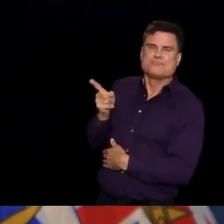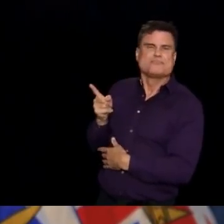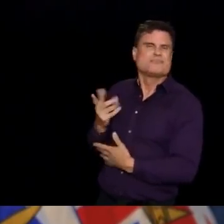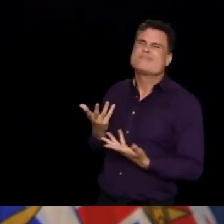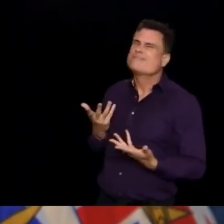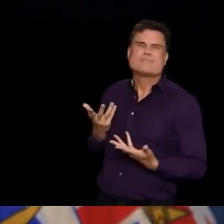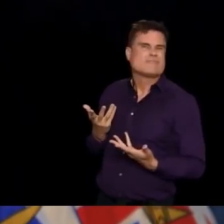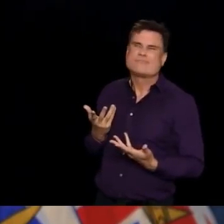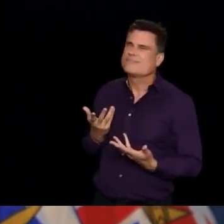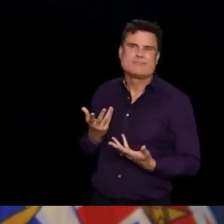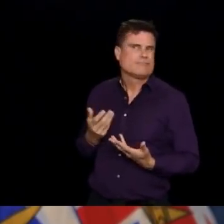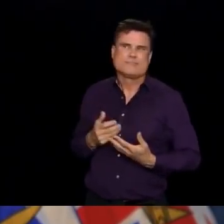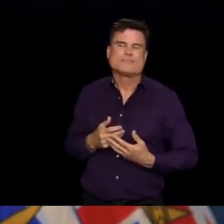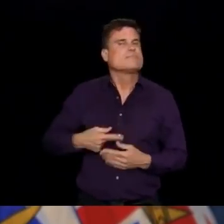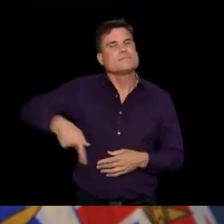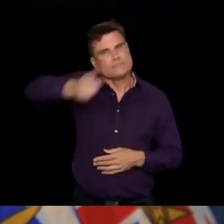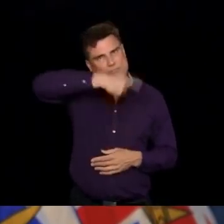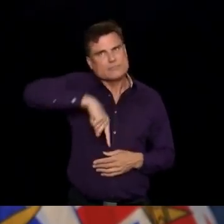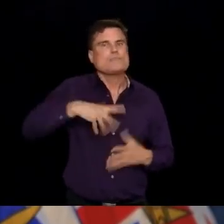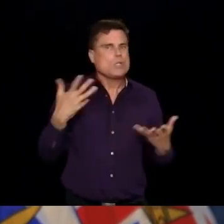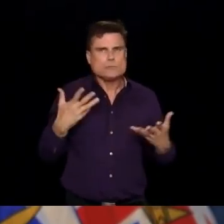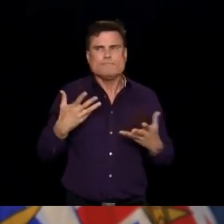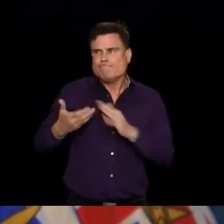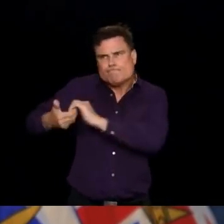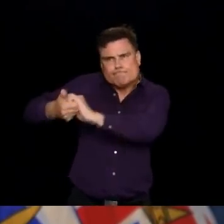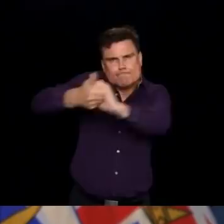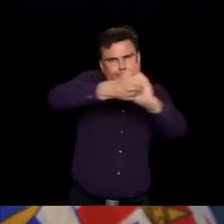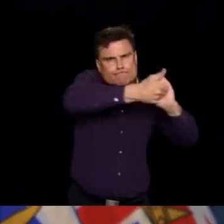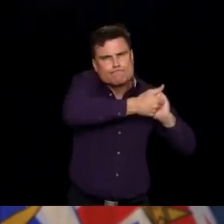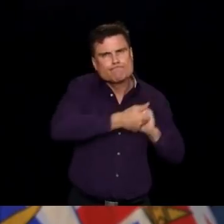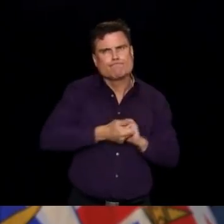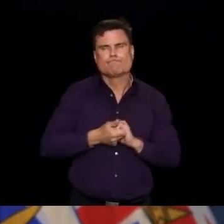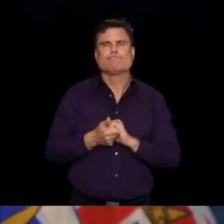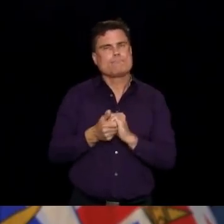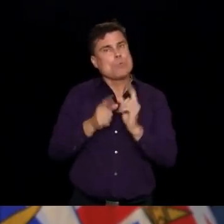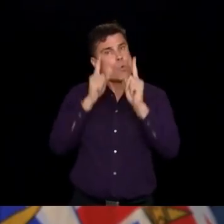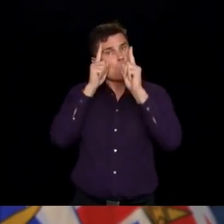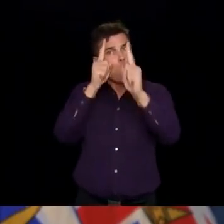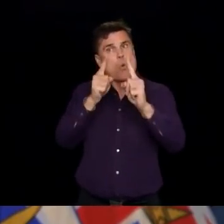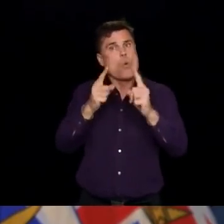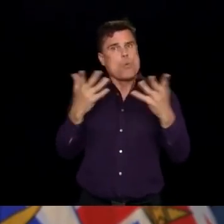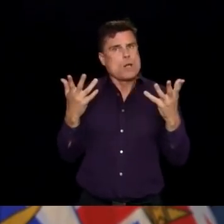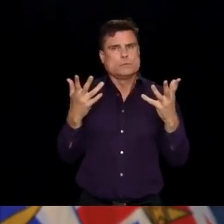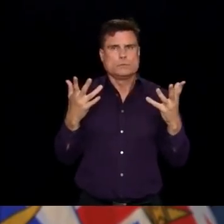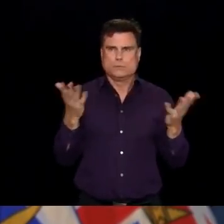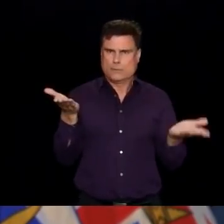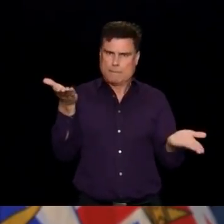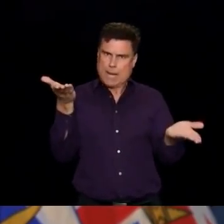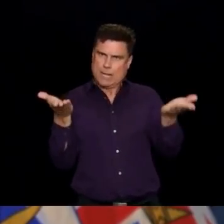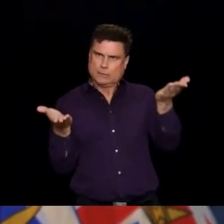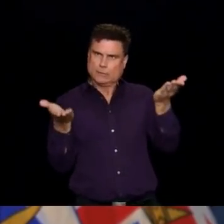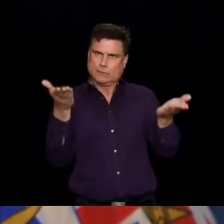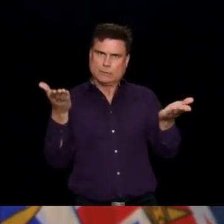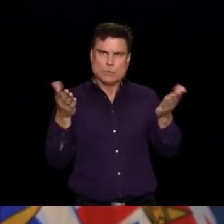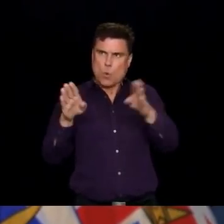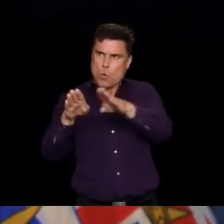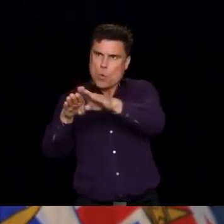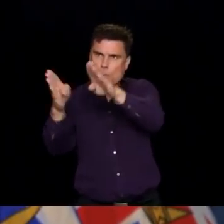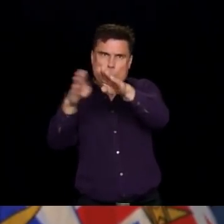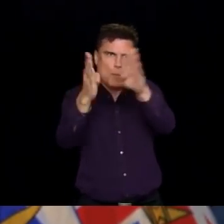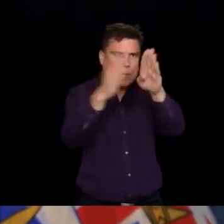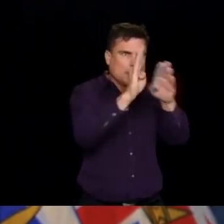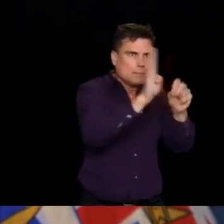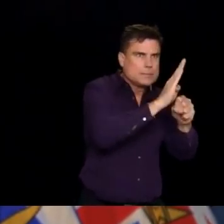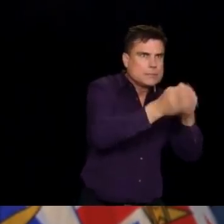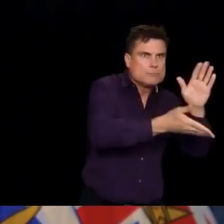keep all of us safe in the weeks and months ahead. And we need to keep that balance so that we can continue to have visitors